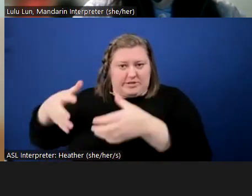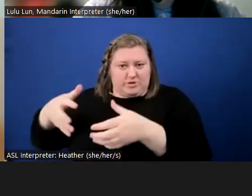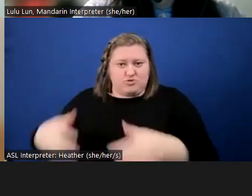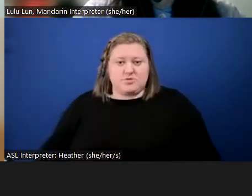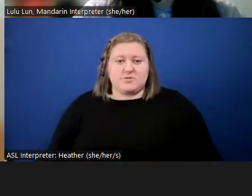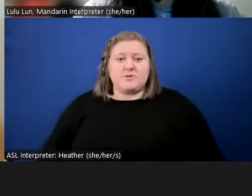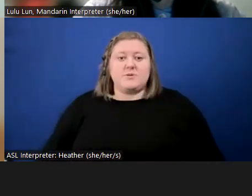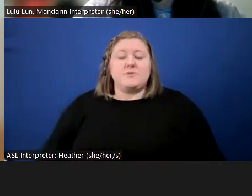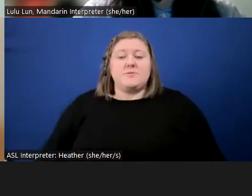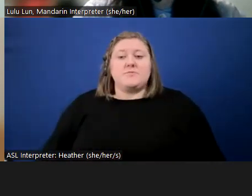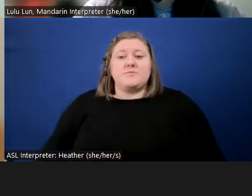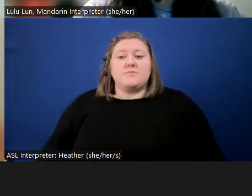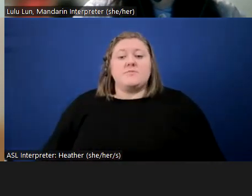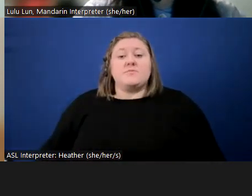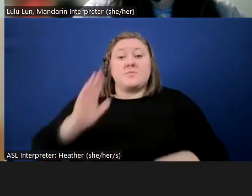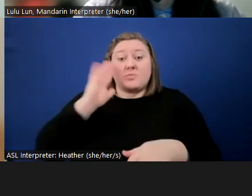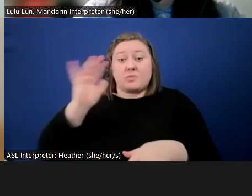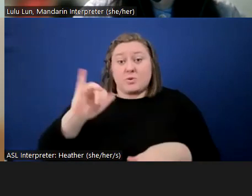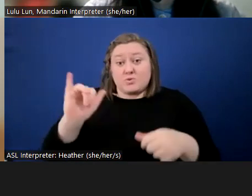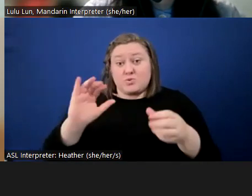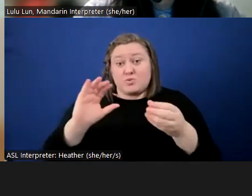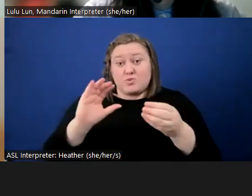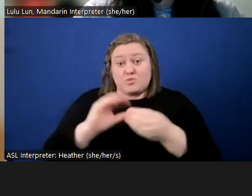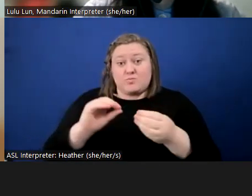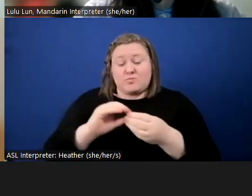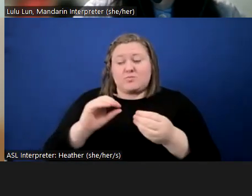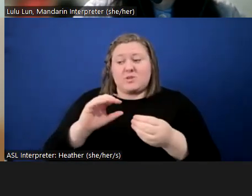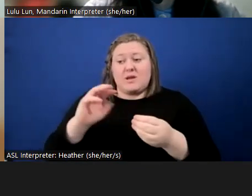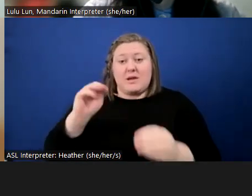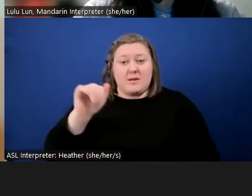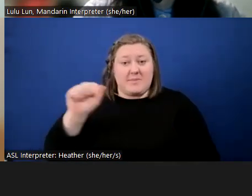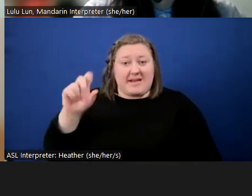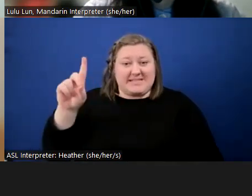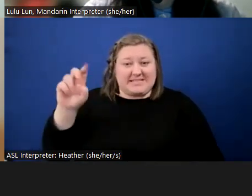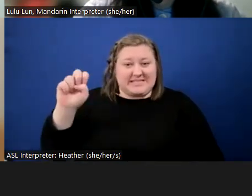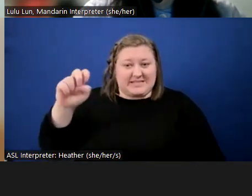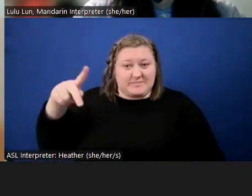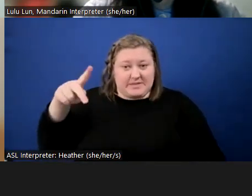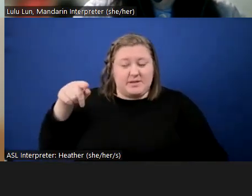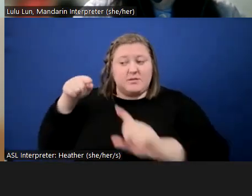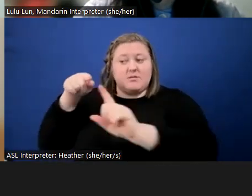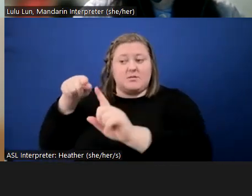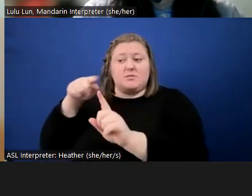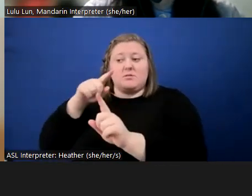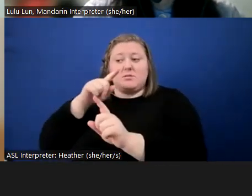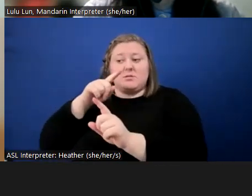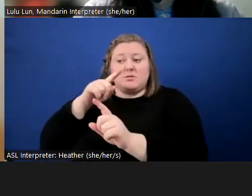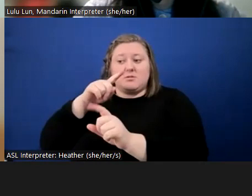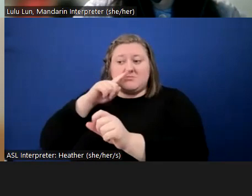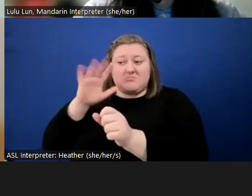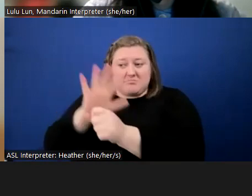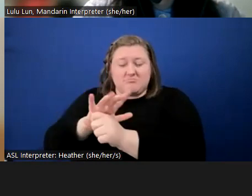And I will further note, we'd like to see mass DEP commit to real